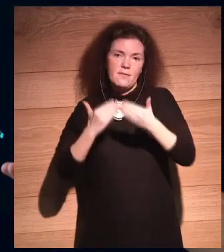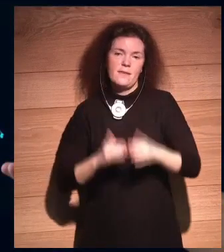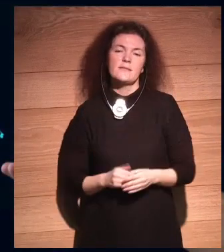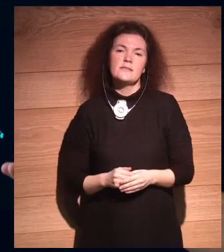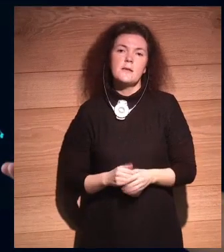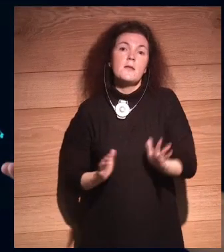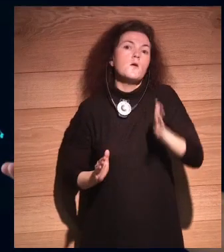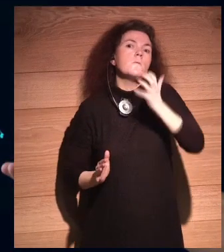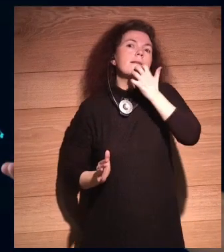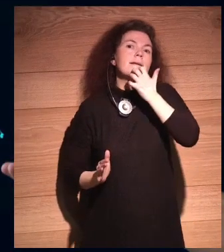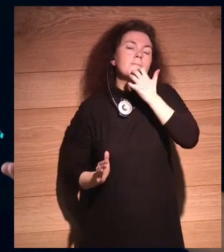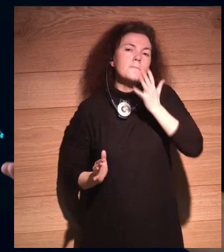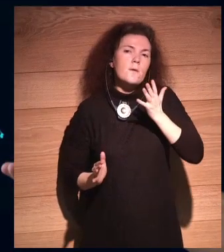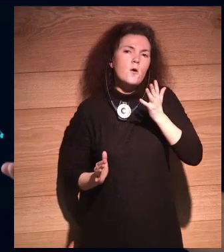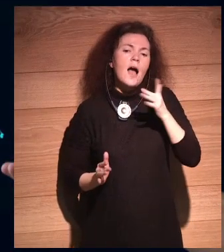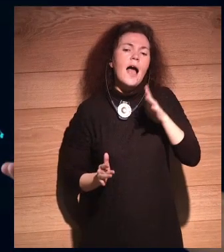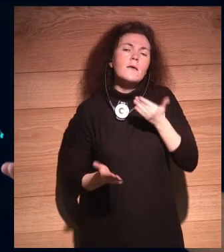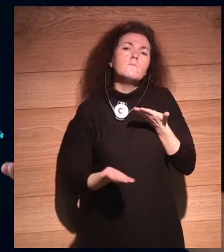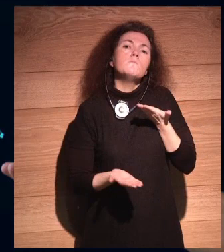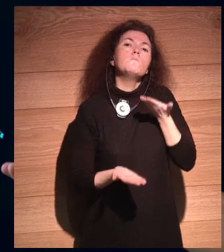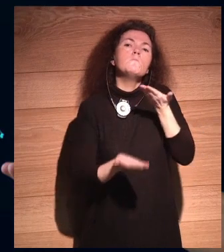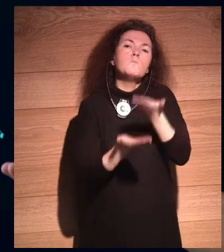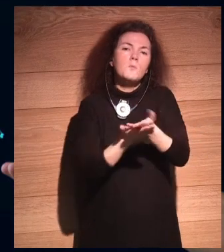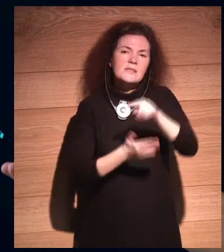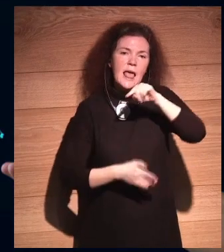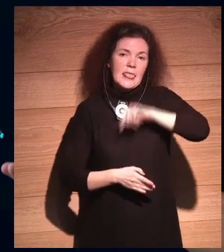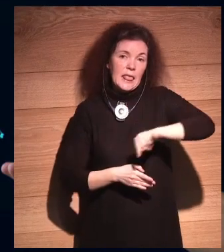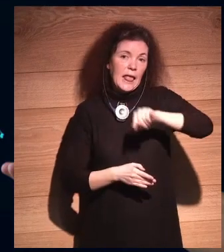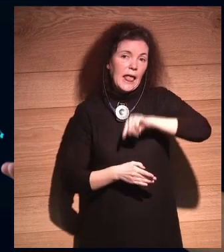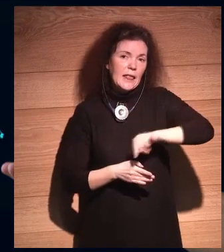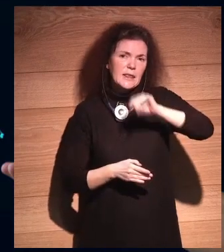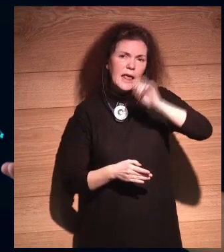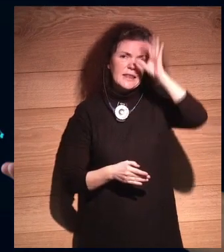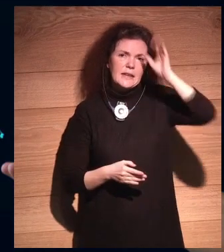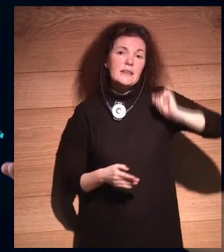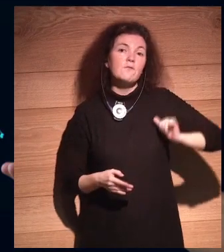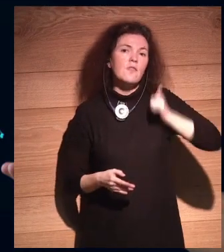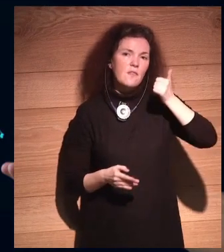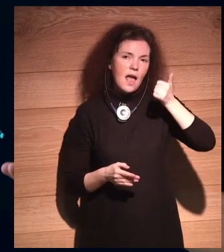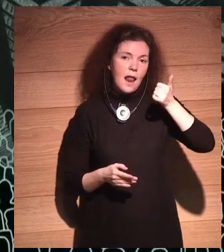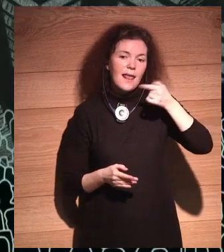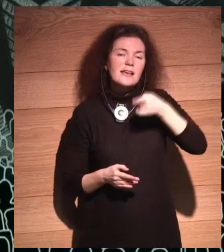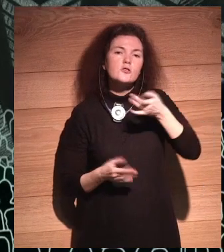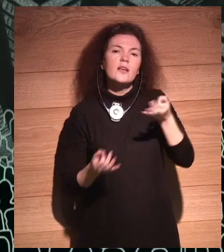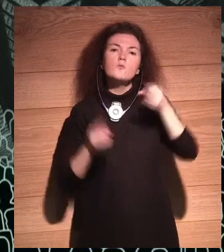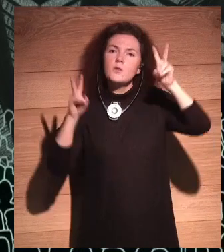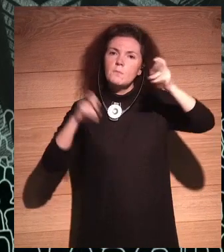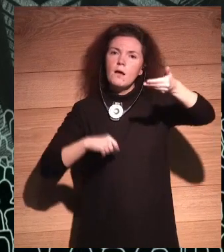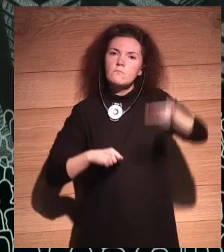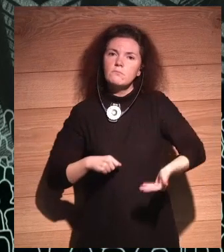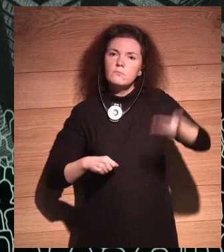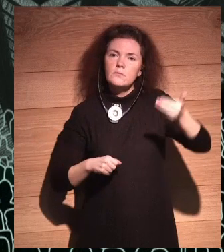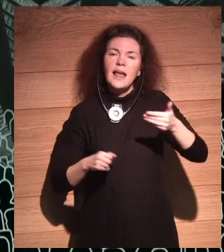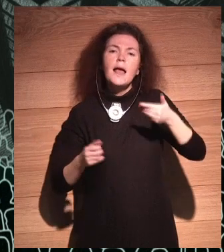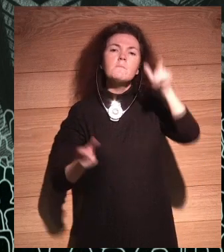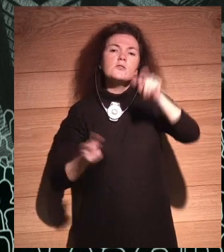AI ethics proposal. This is a software company. Talks about AI ethics. It's a huge topic. People talking about new laws that we need.